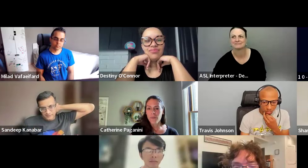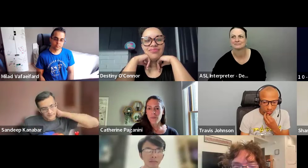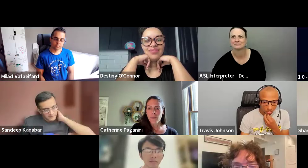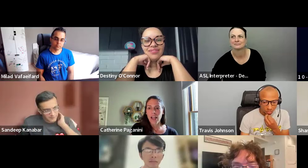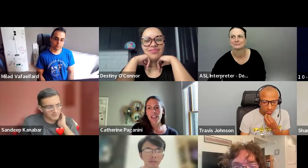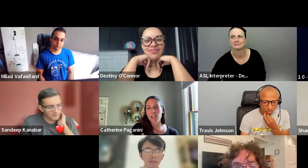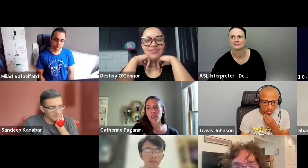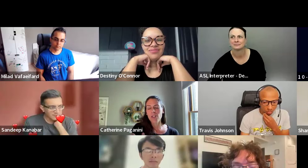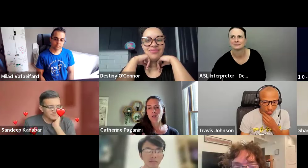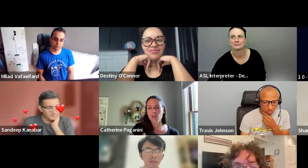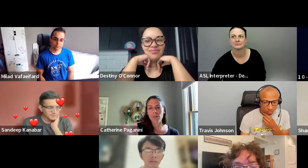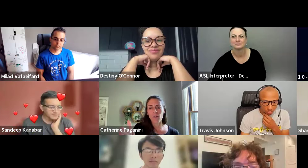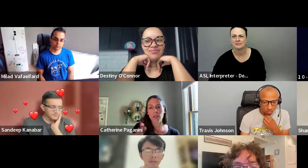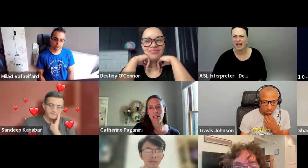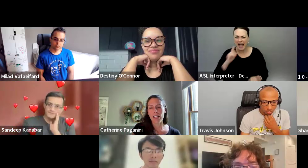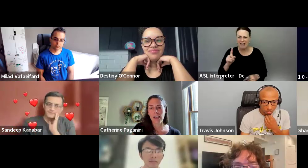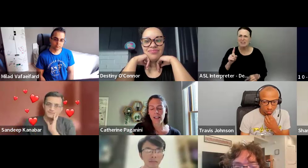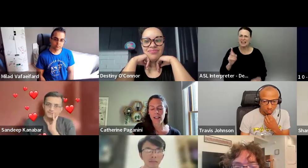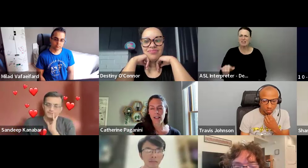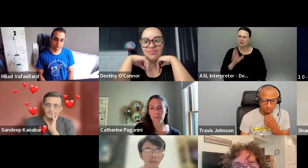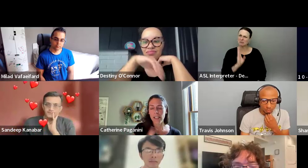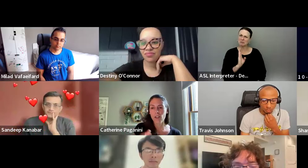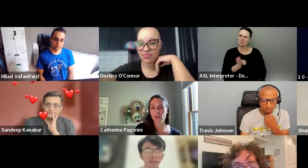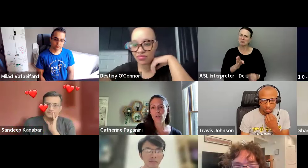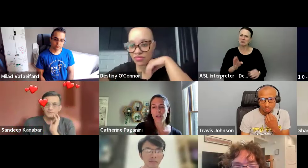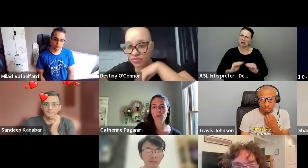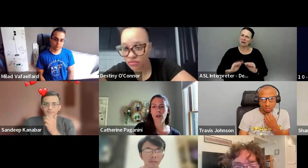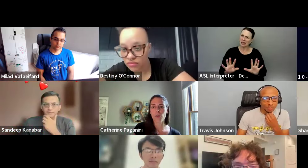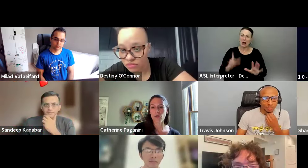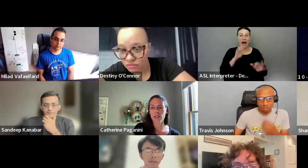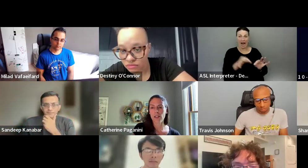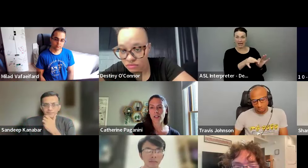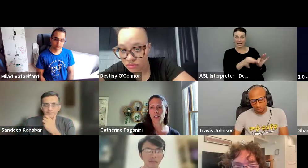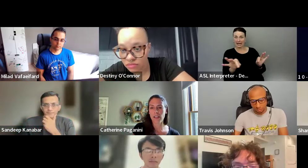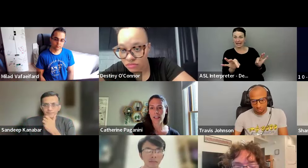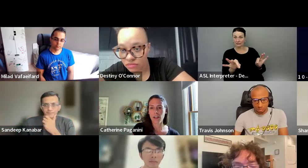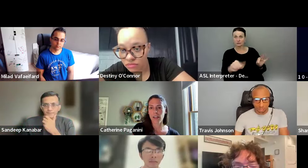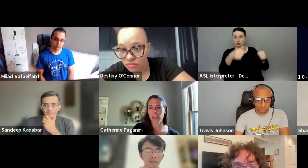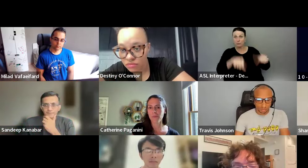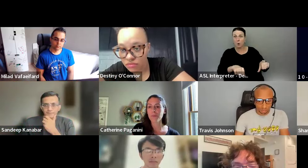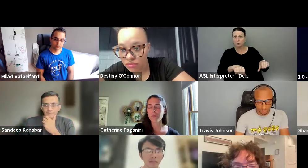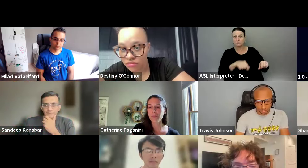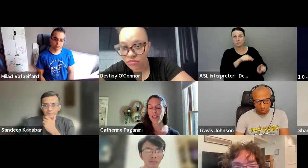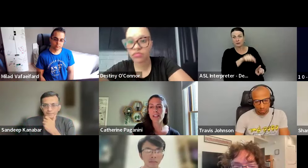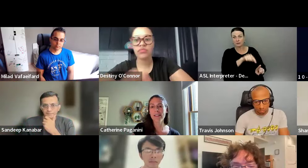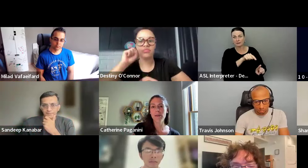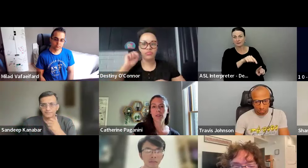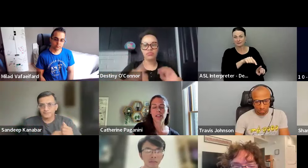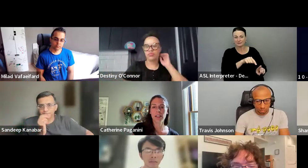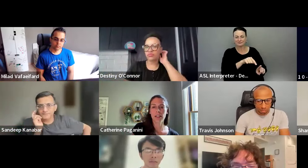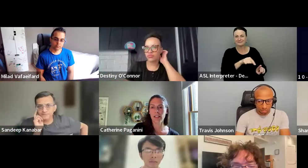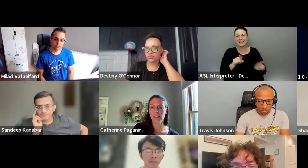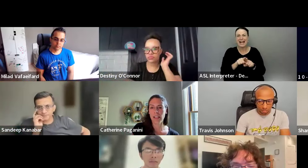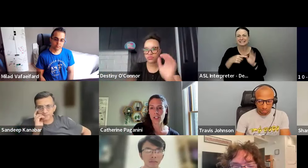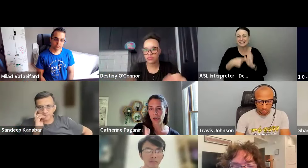Um, I think that's pretty straightforward. I, I, linked to, uh, the post, uh, there in, as